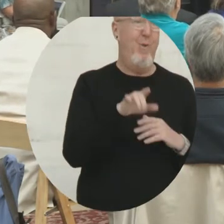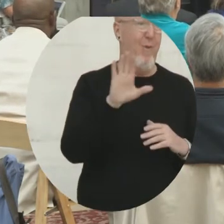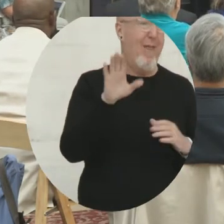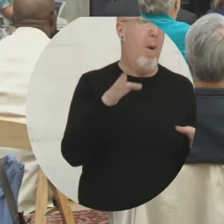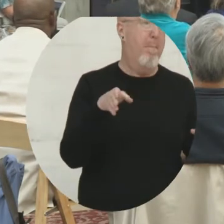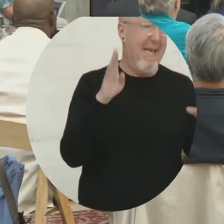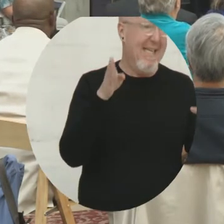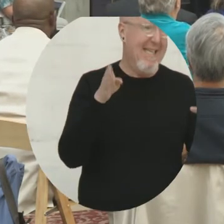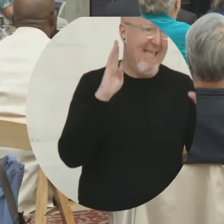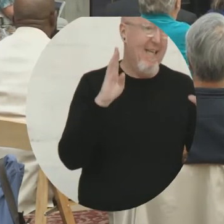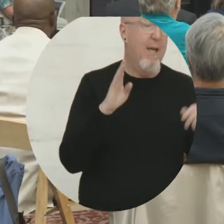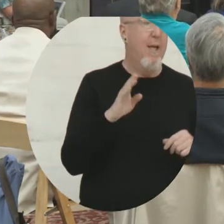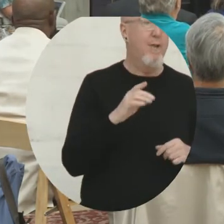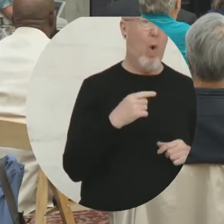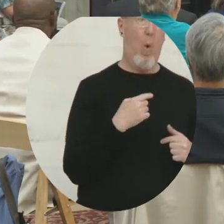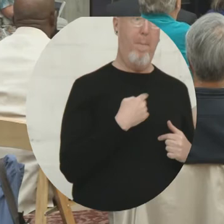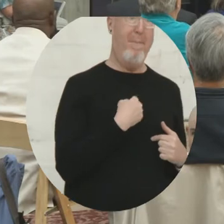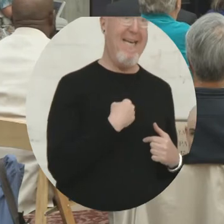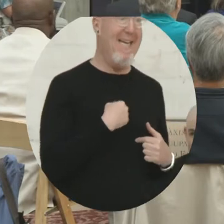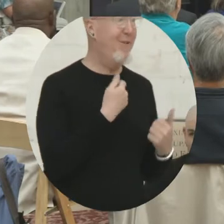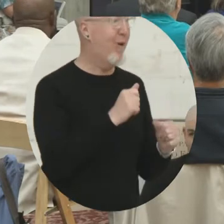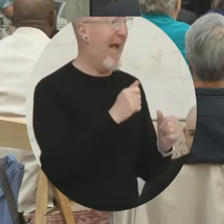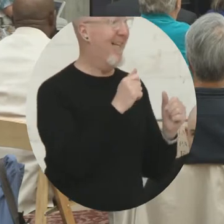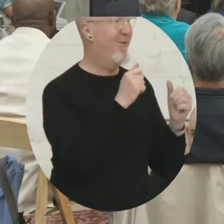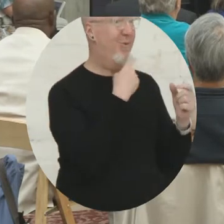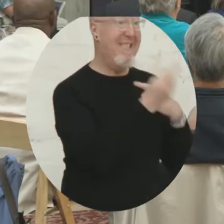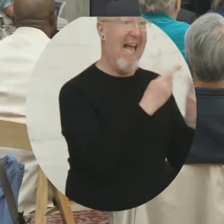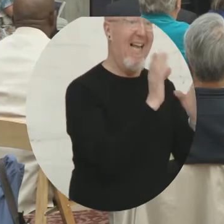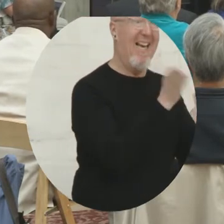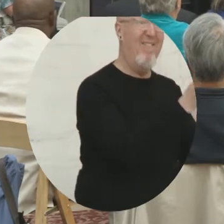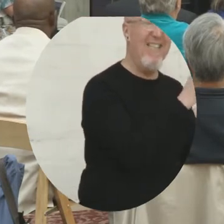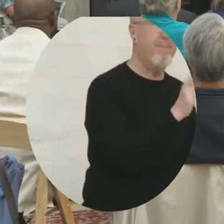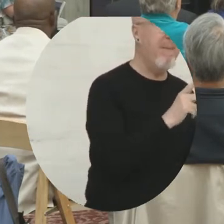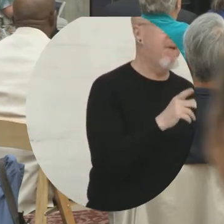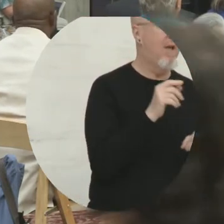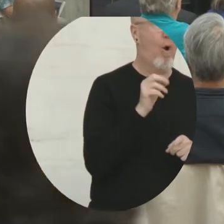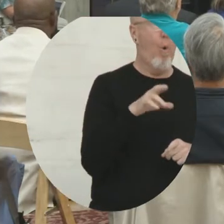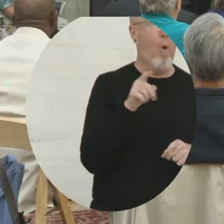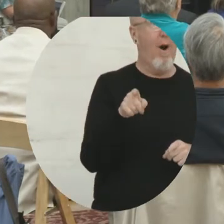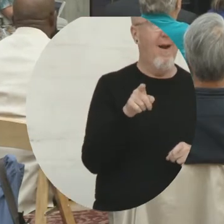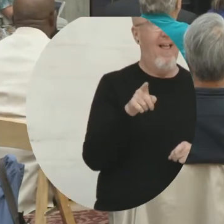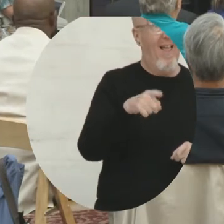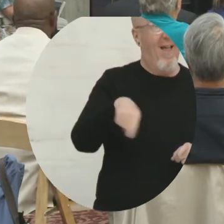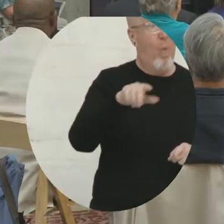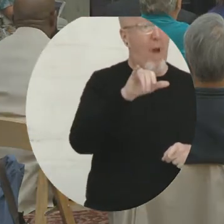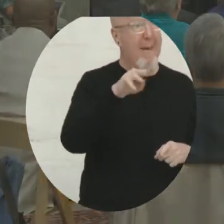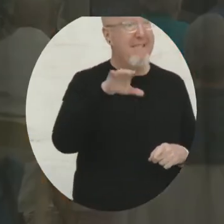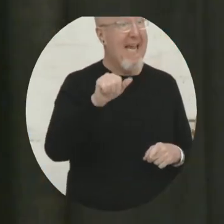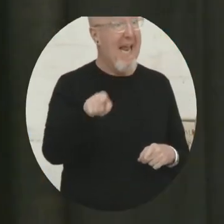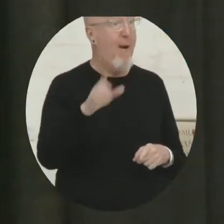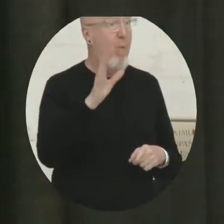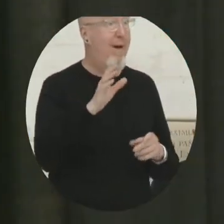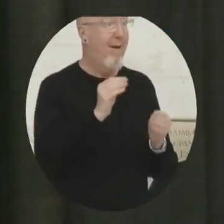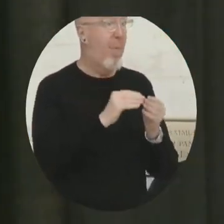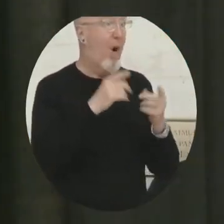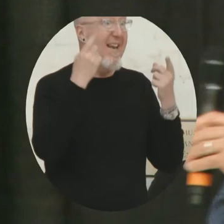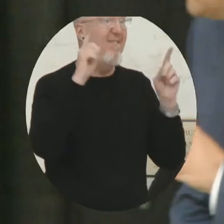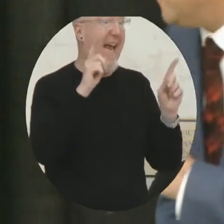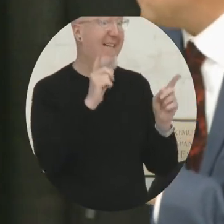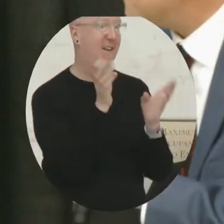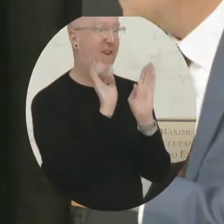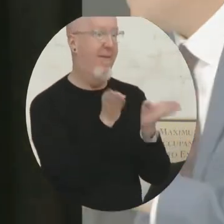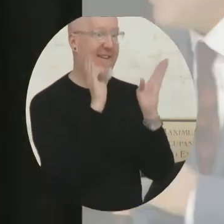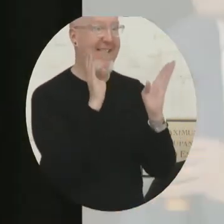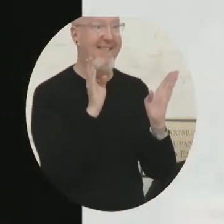or the staff of the YMCA. So that's why we need to onboard these agencies, because pre-event, they could be our engine for preparedness. Now,